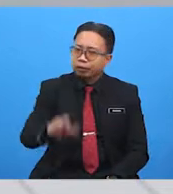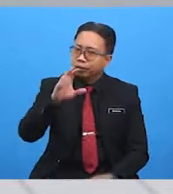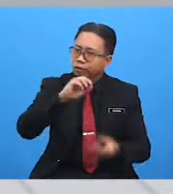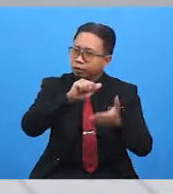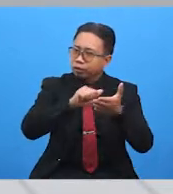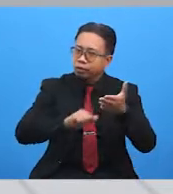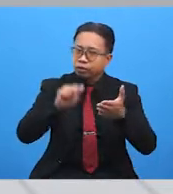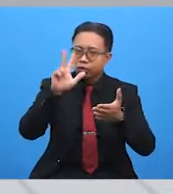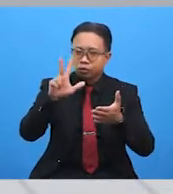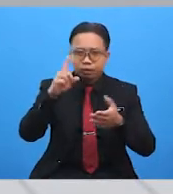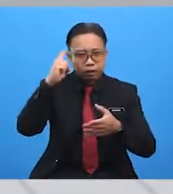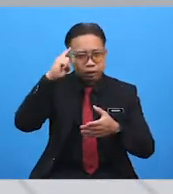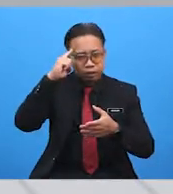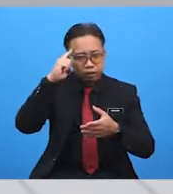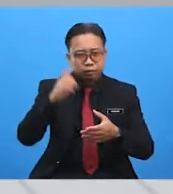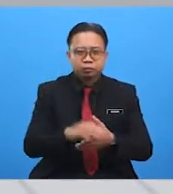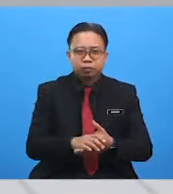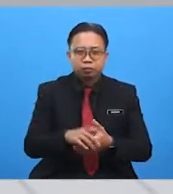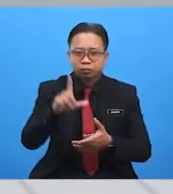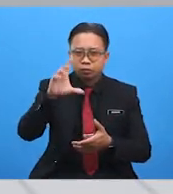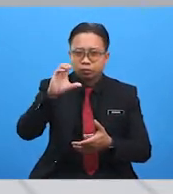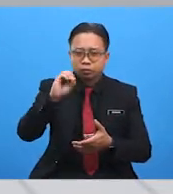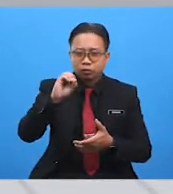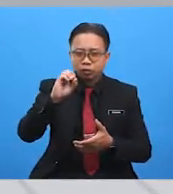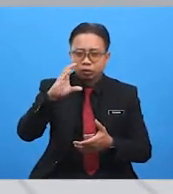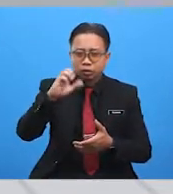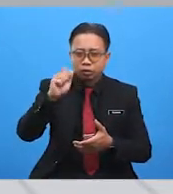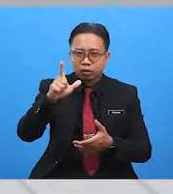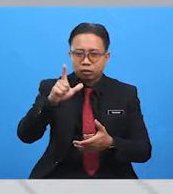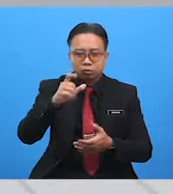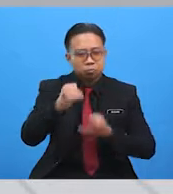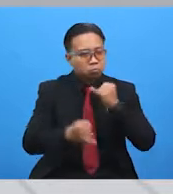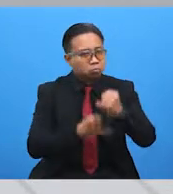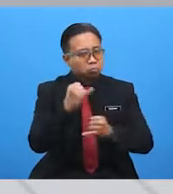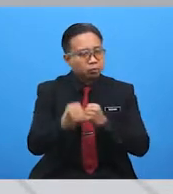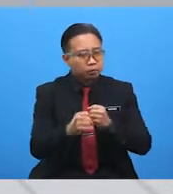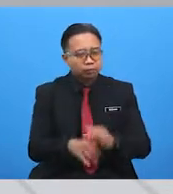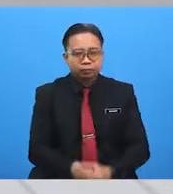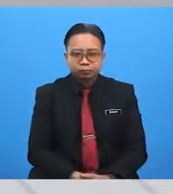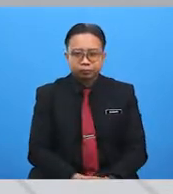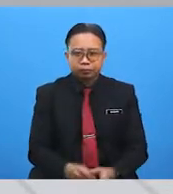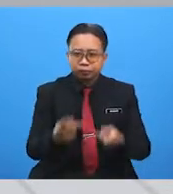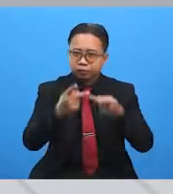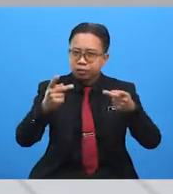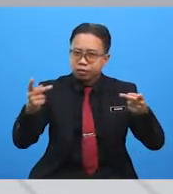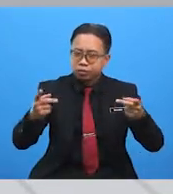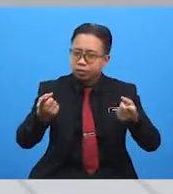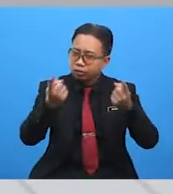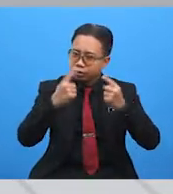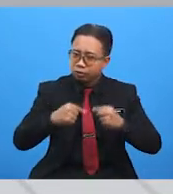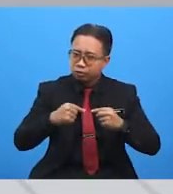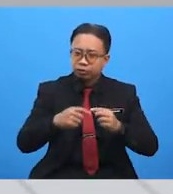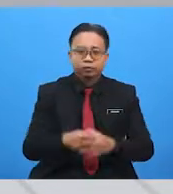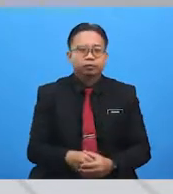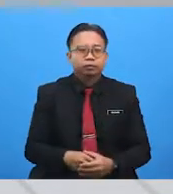that the headline is local girls' photo success. The phrases come first, and winning photo